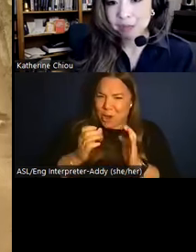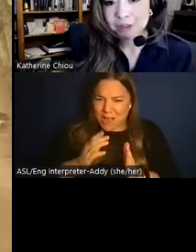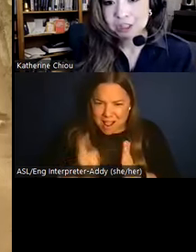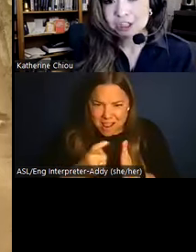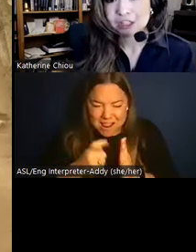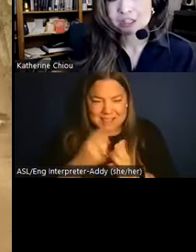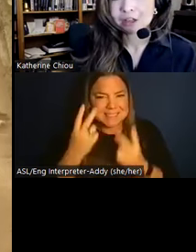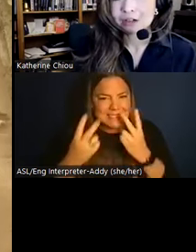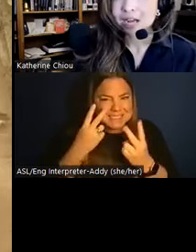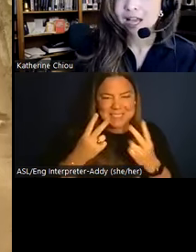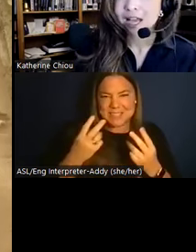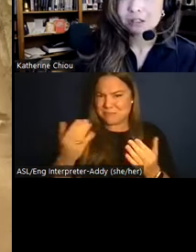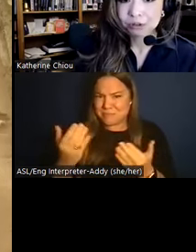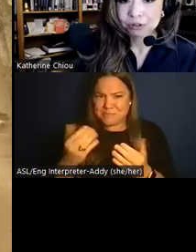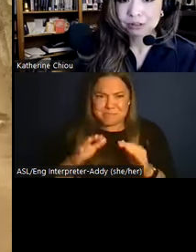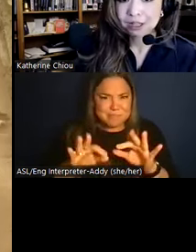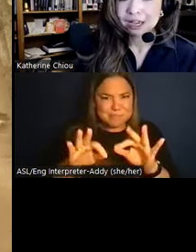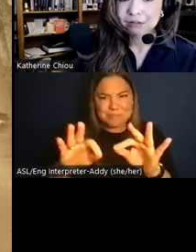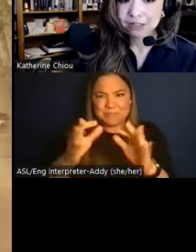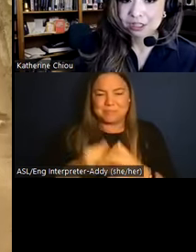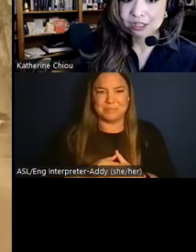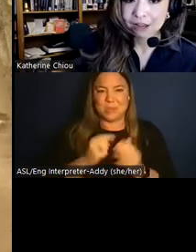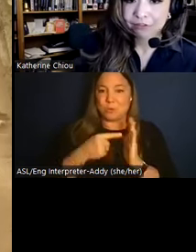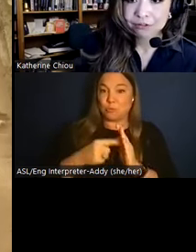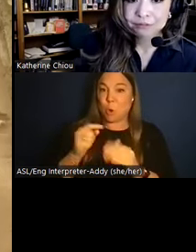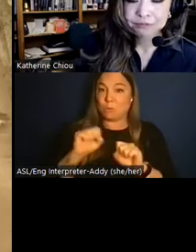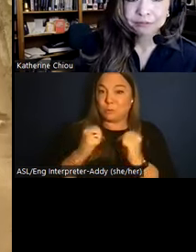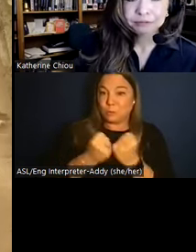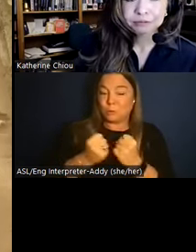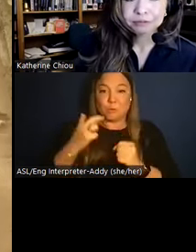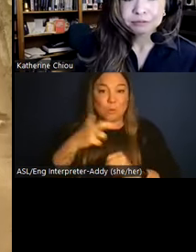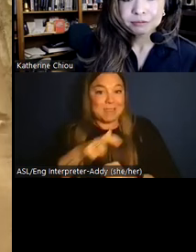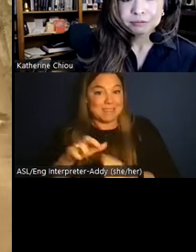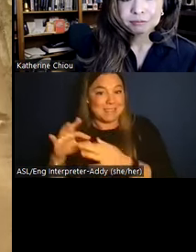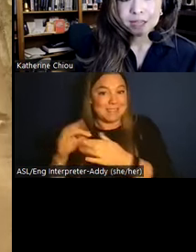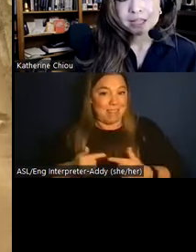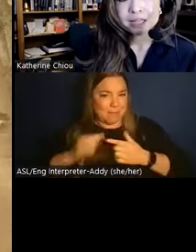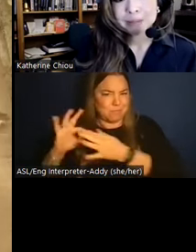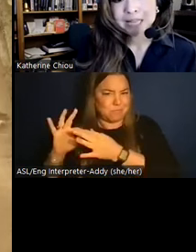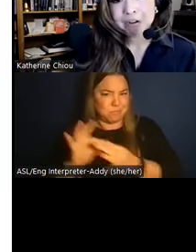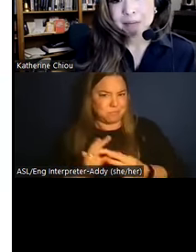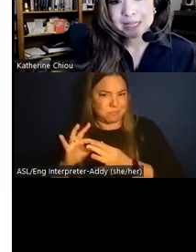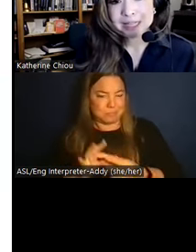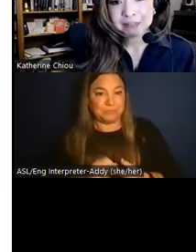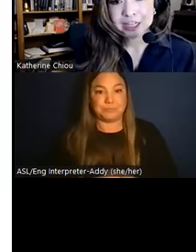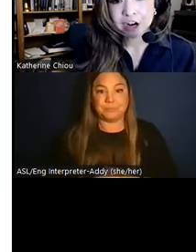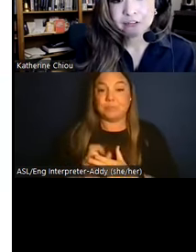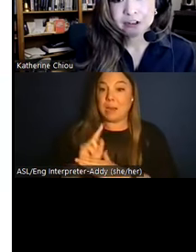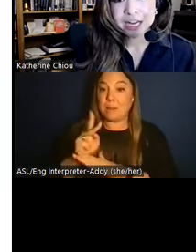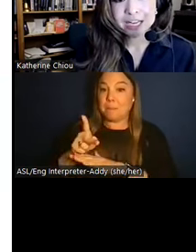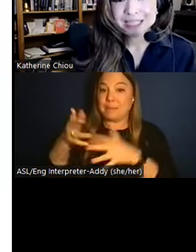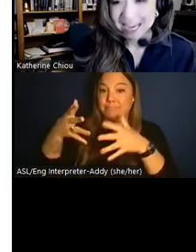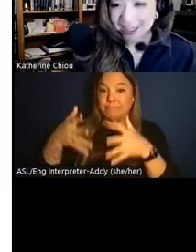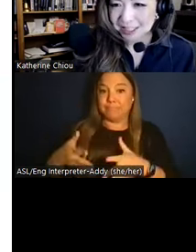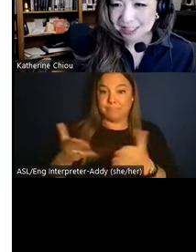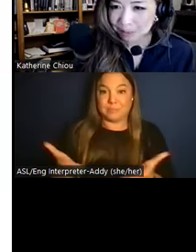gastronomic traditions and their ties to social and religious life. The plant remains identified here offer